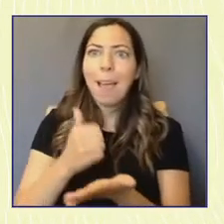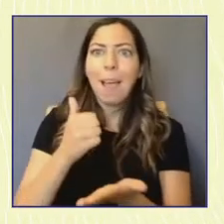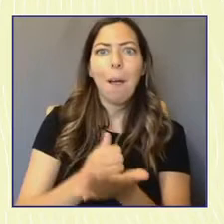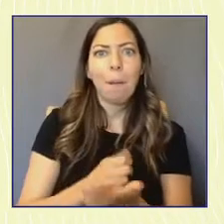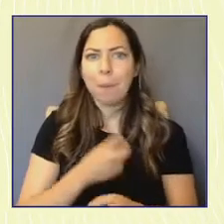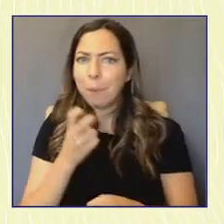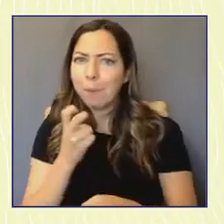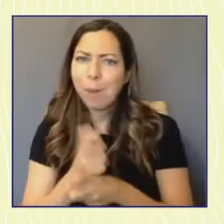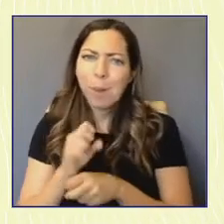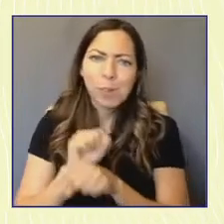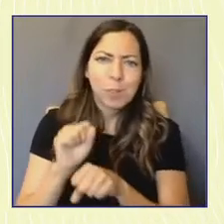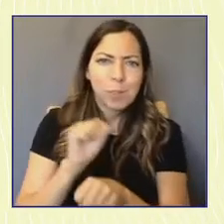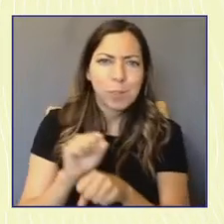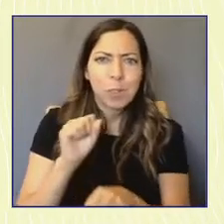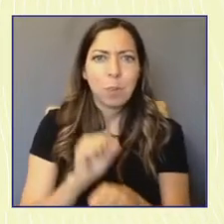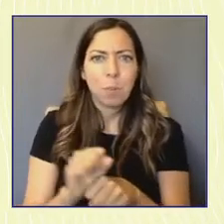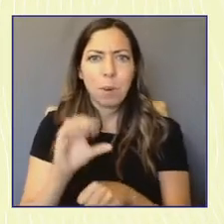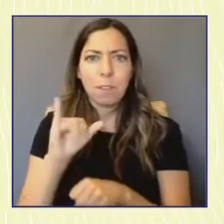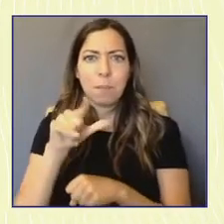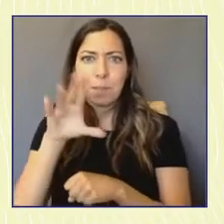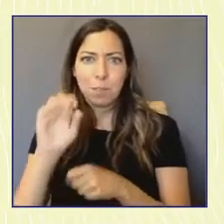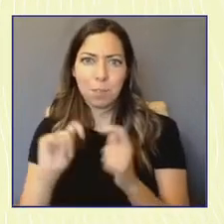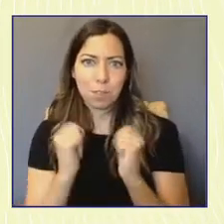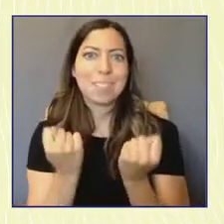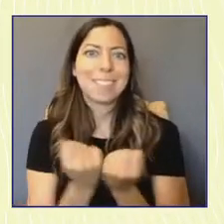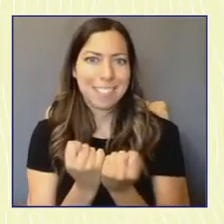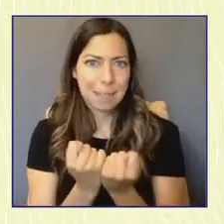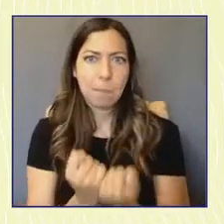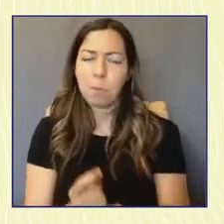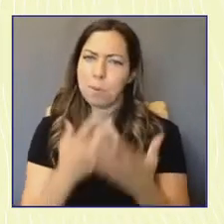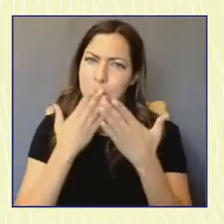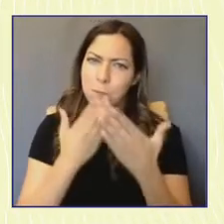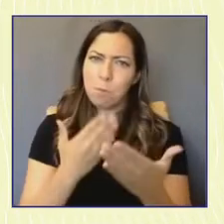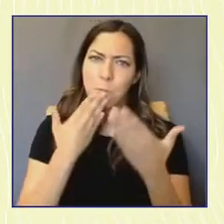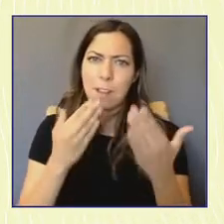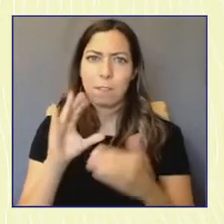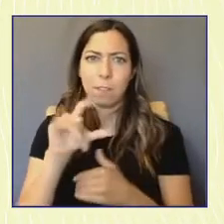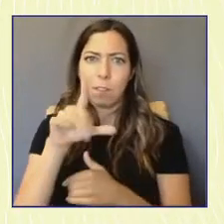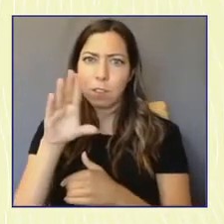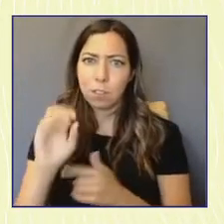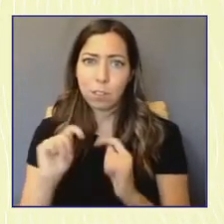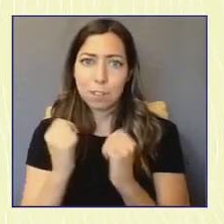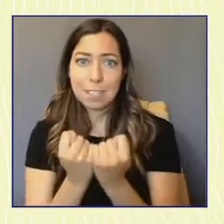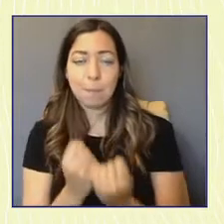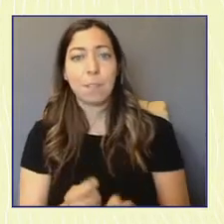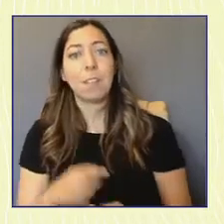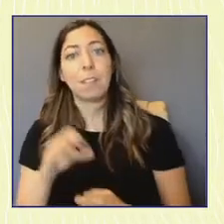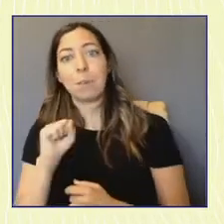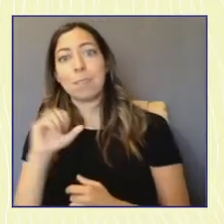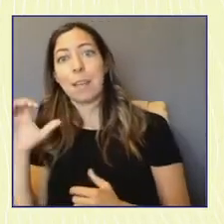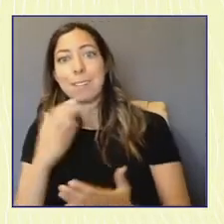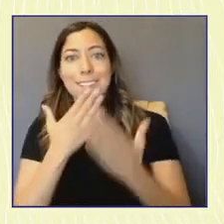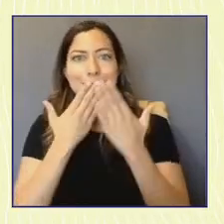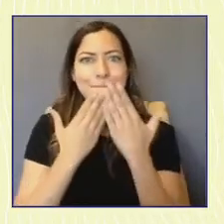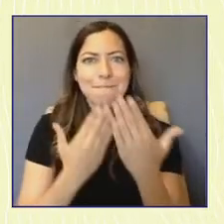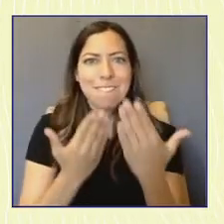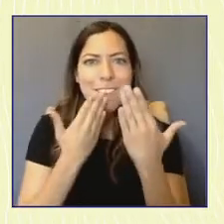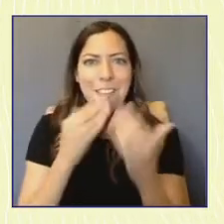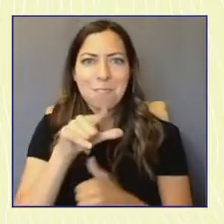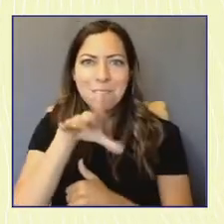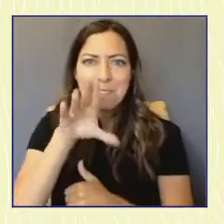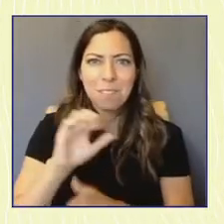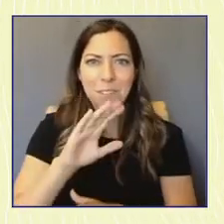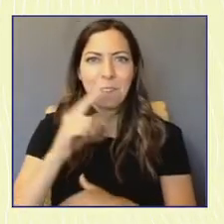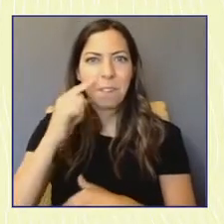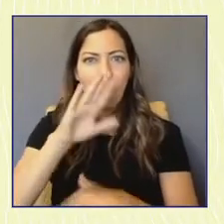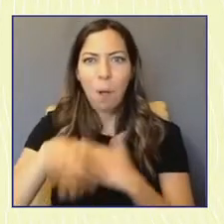subject every single day and we're incredibly grateful so on behalf of the Snapchat team. Thank you circle for all you do we can't wait to see